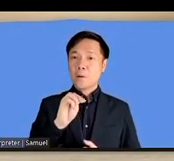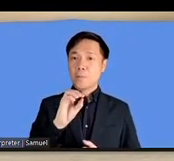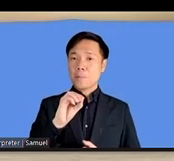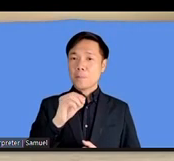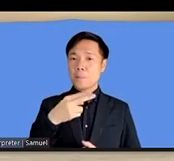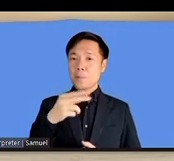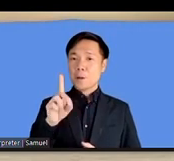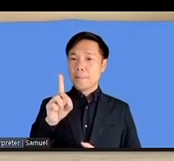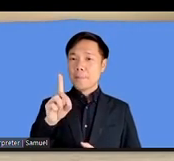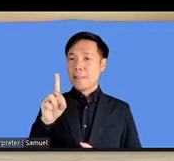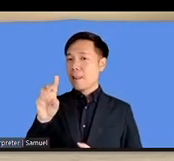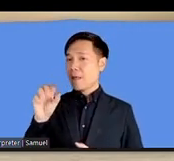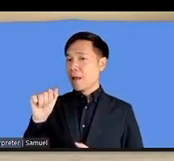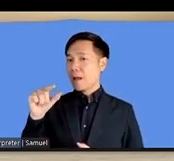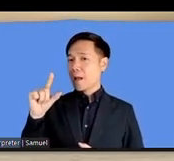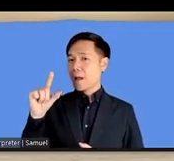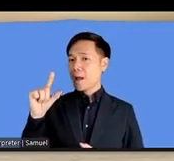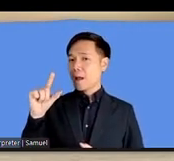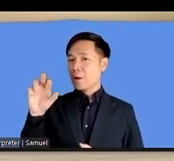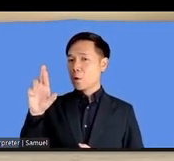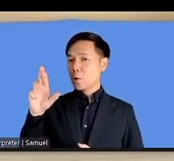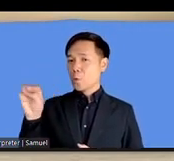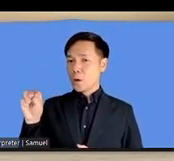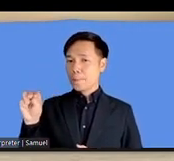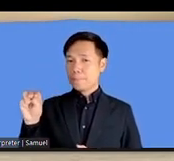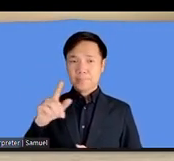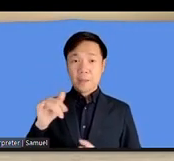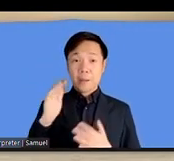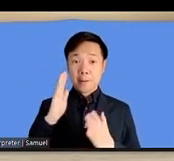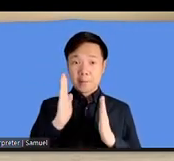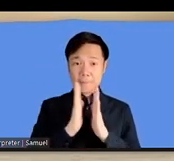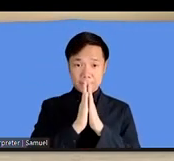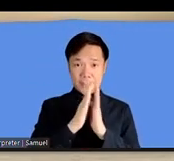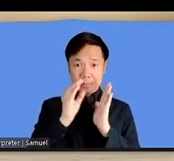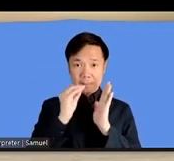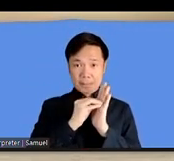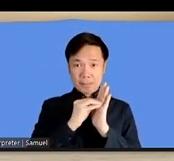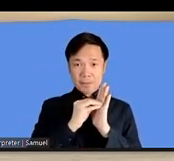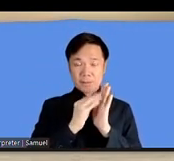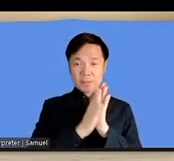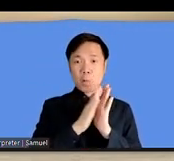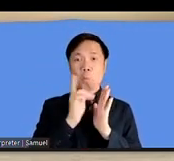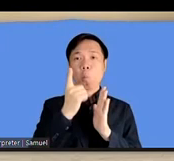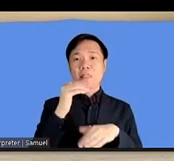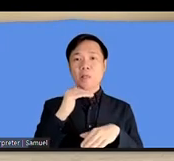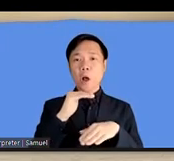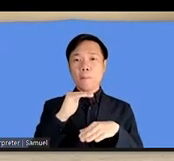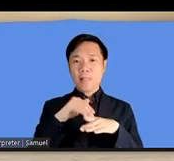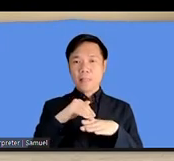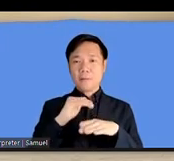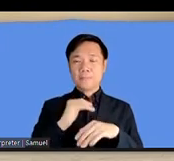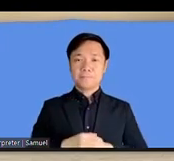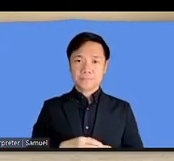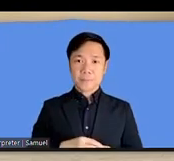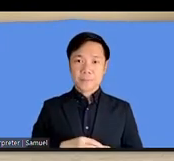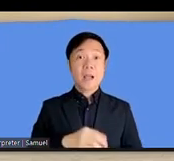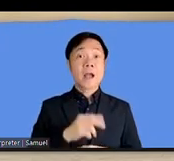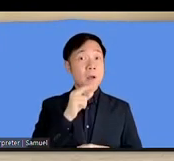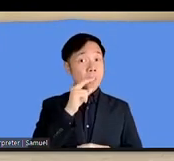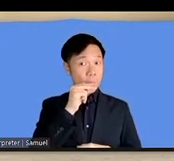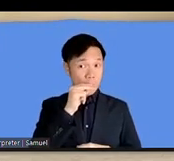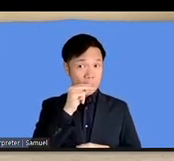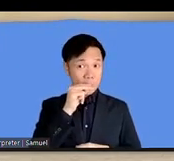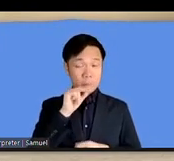he wanted it written out into the record. He says, just a comment. It is true that voice to text is much